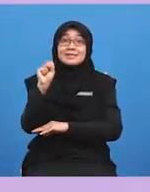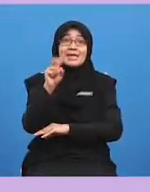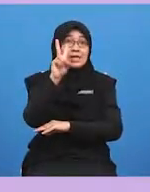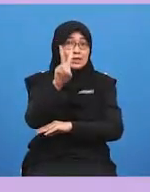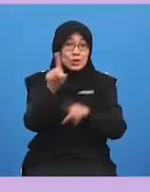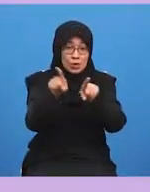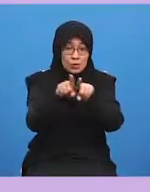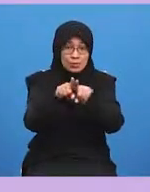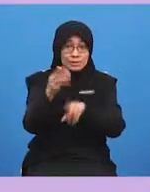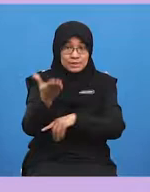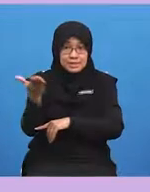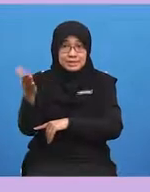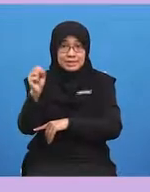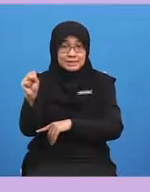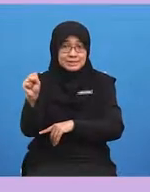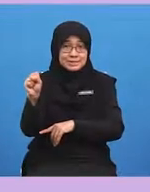two matching things